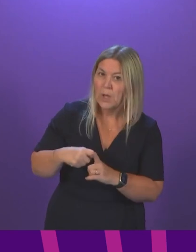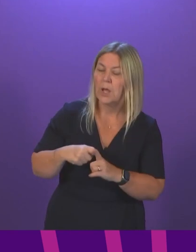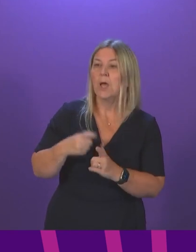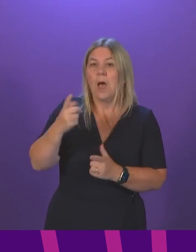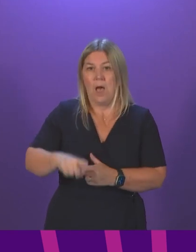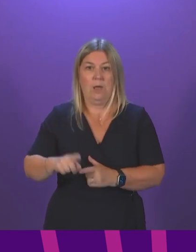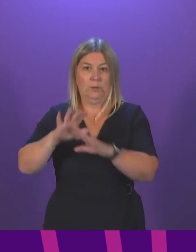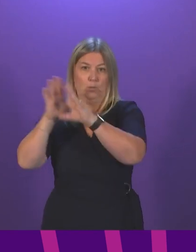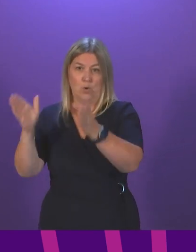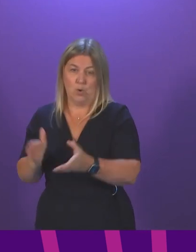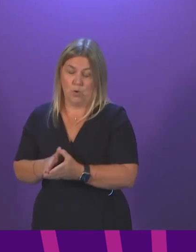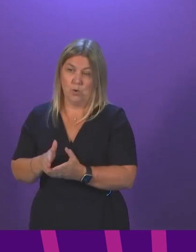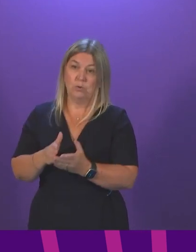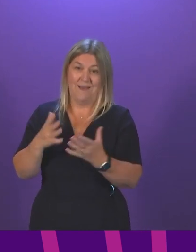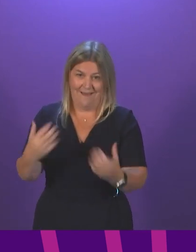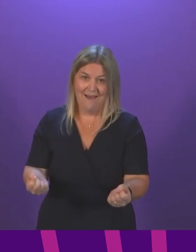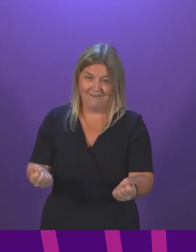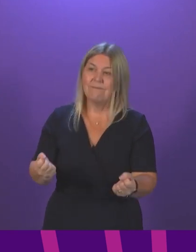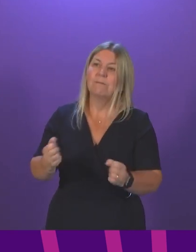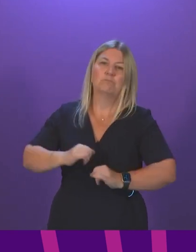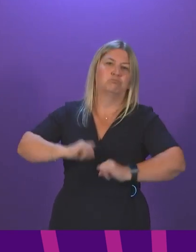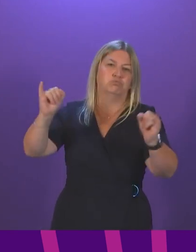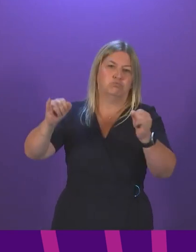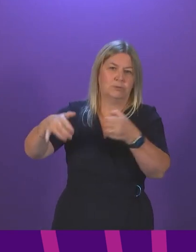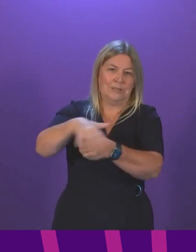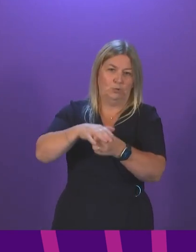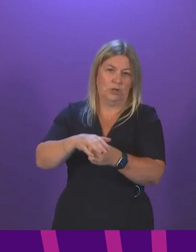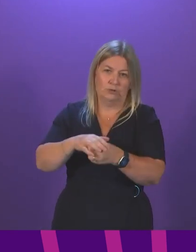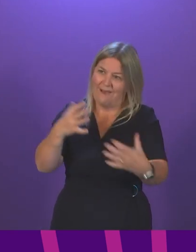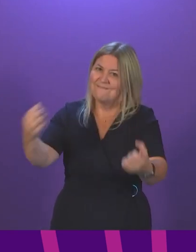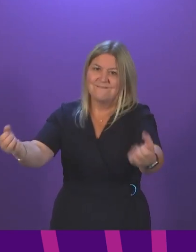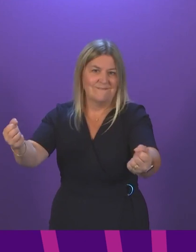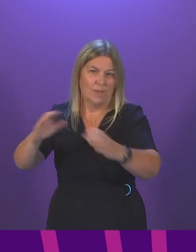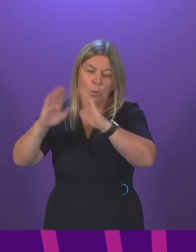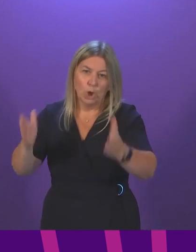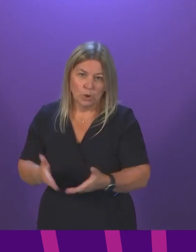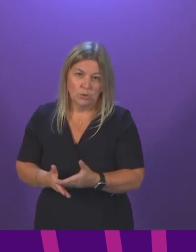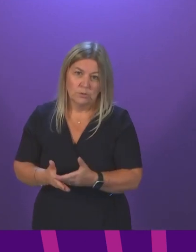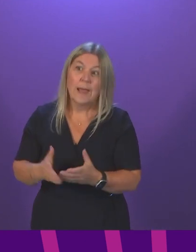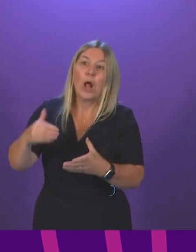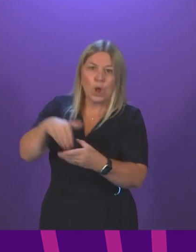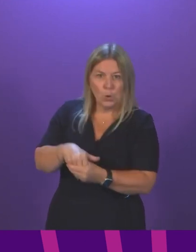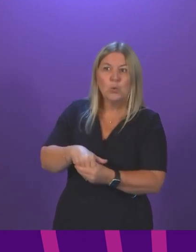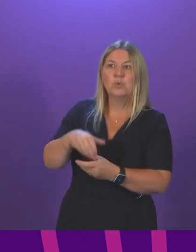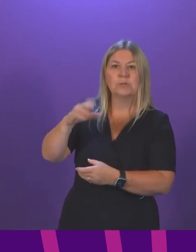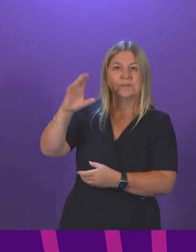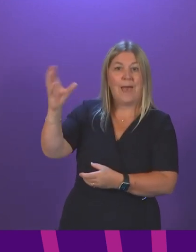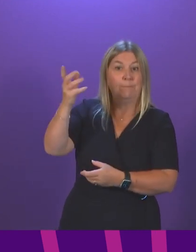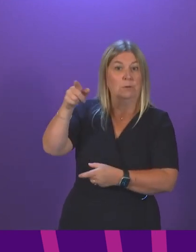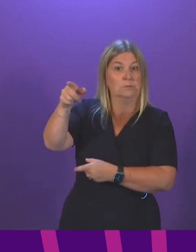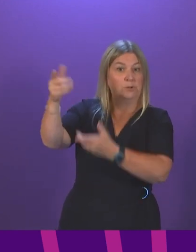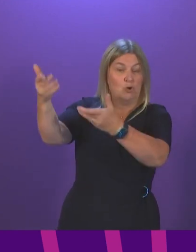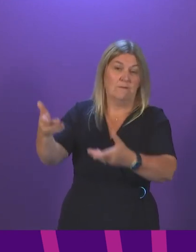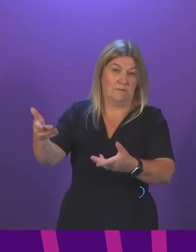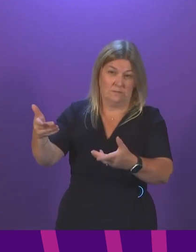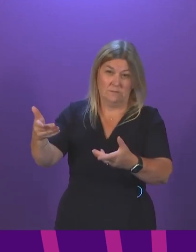conditions for our health services. That includes the ambulance service which is at the frontline of the response of our